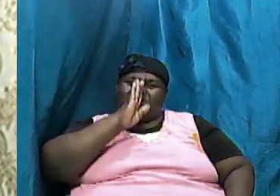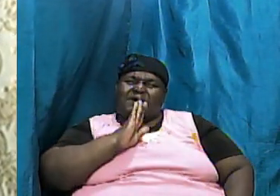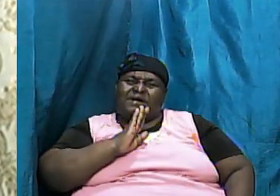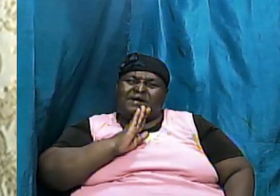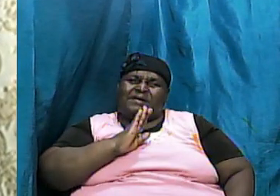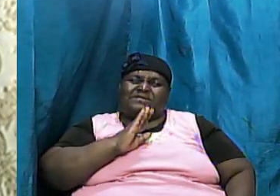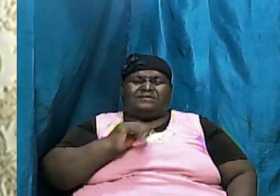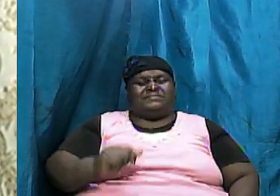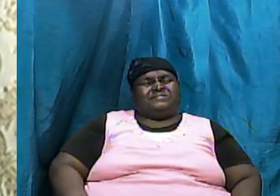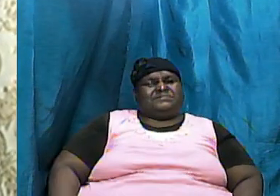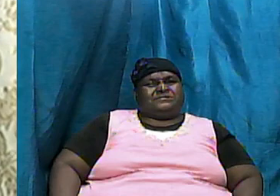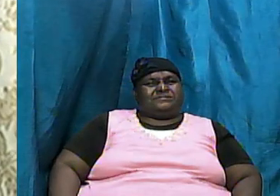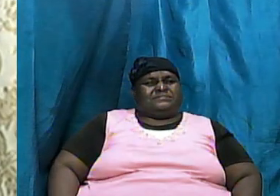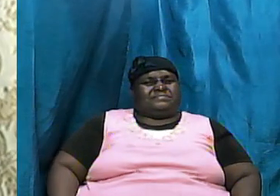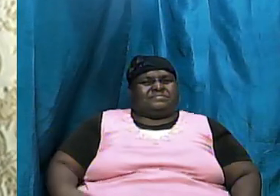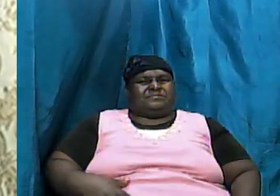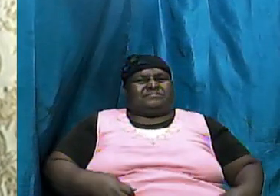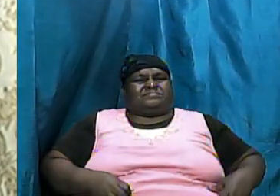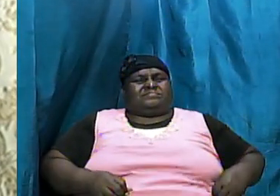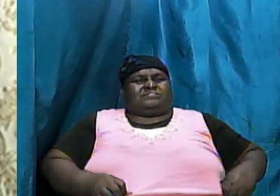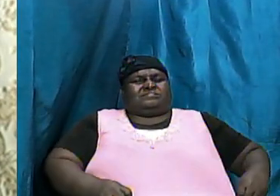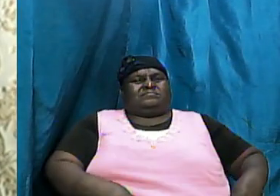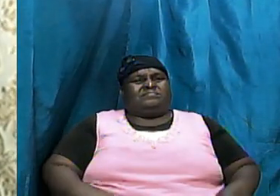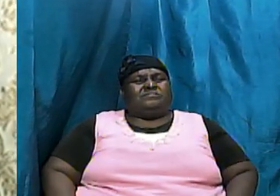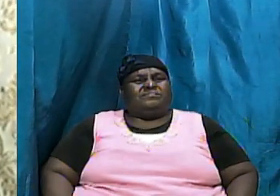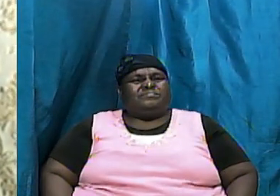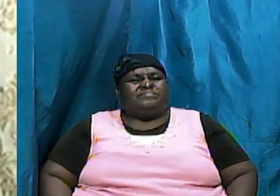of God and his